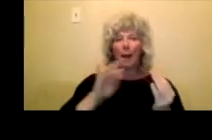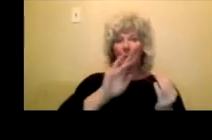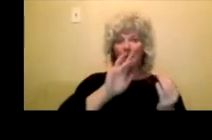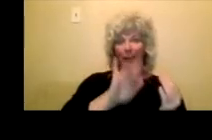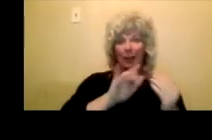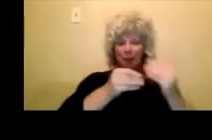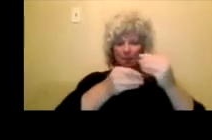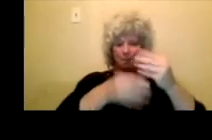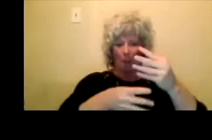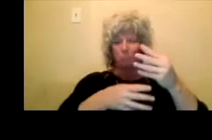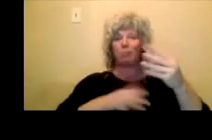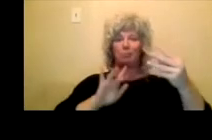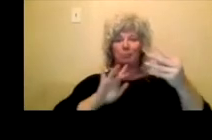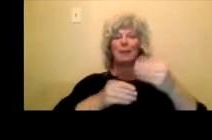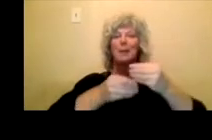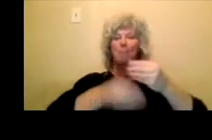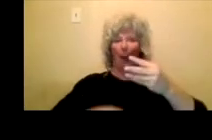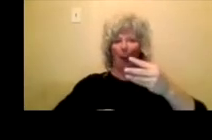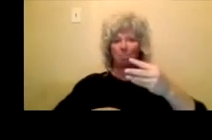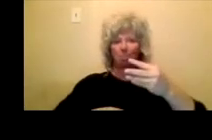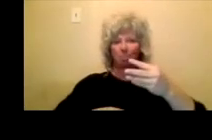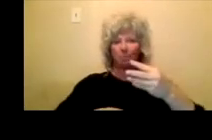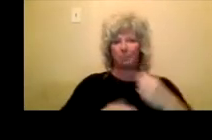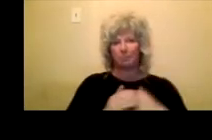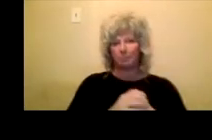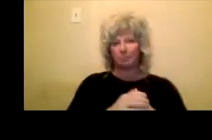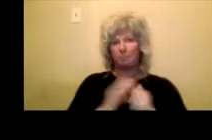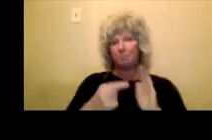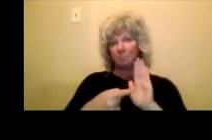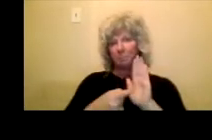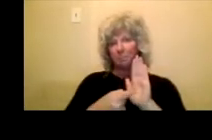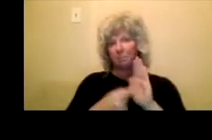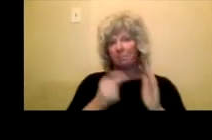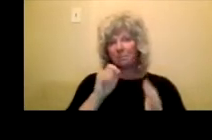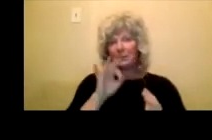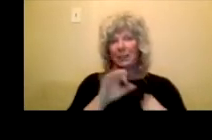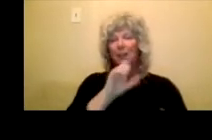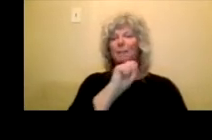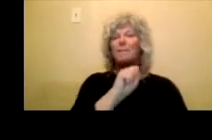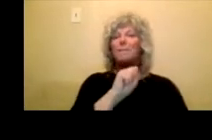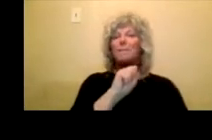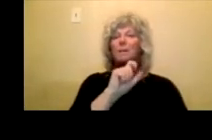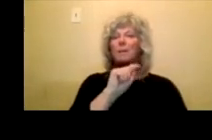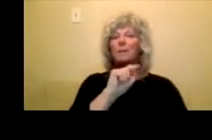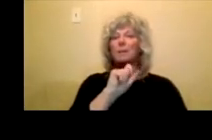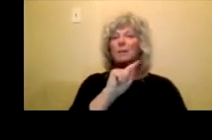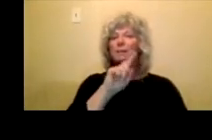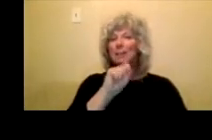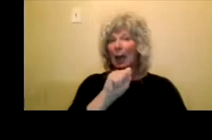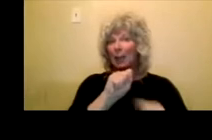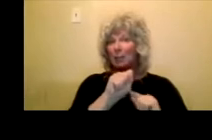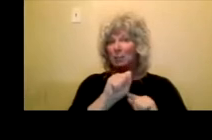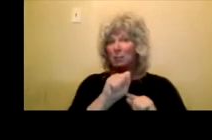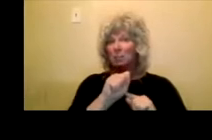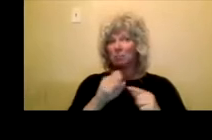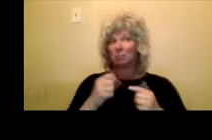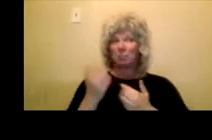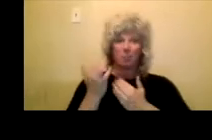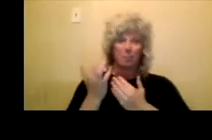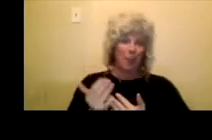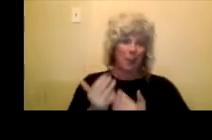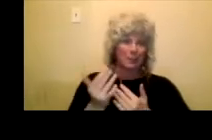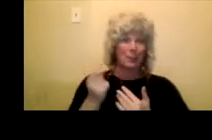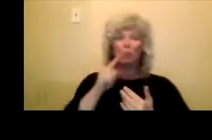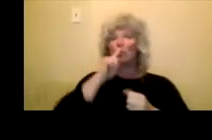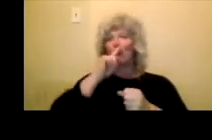um, for the status. So you can put if it's pending or confirmed, excuse me, um,